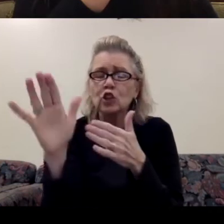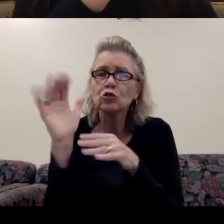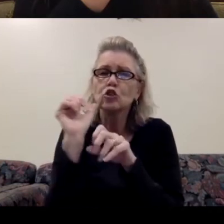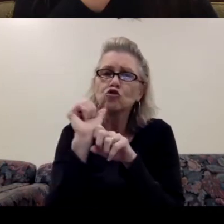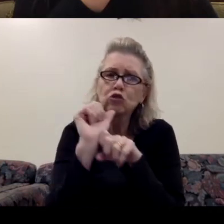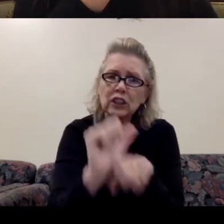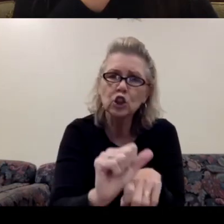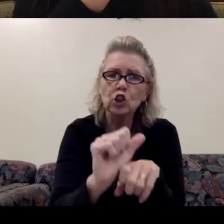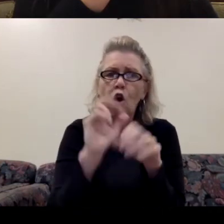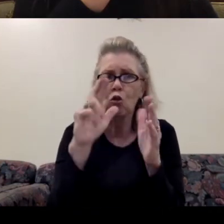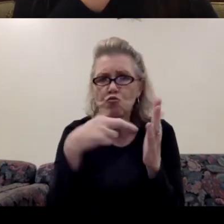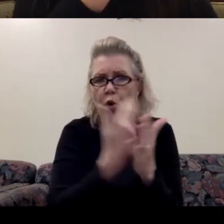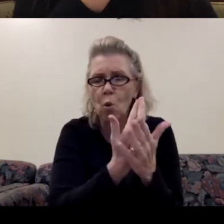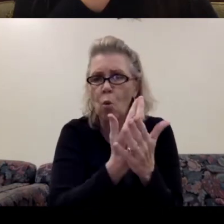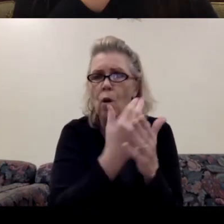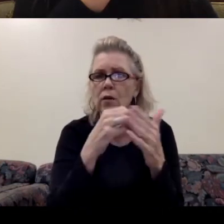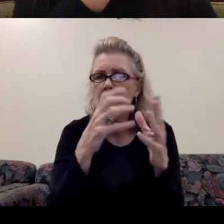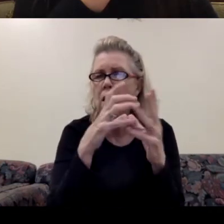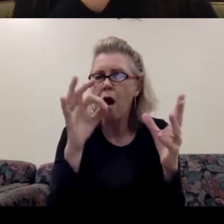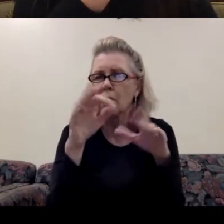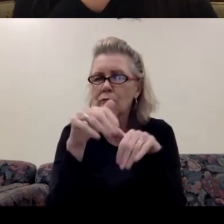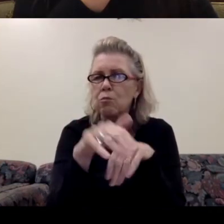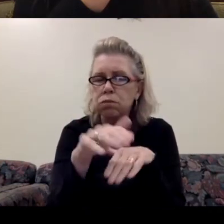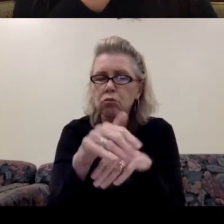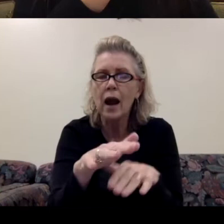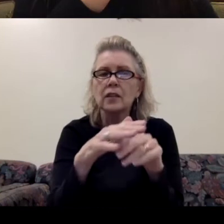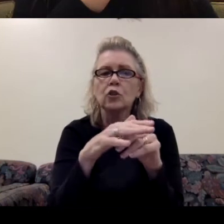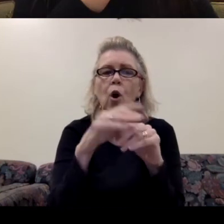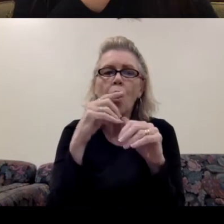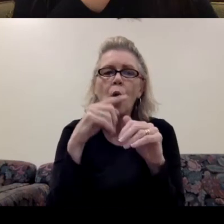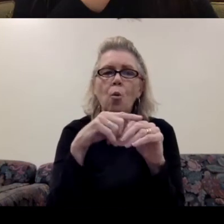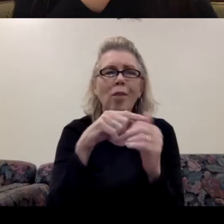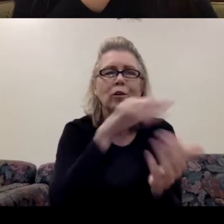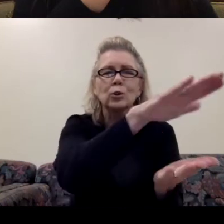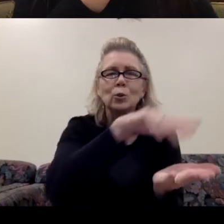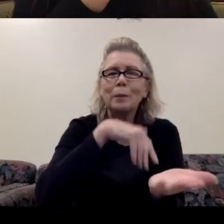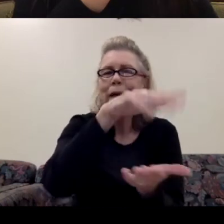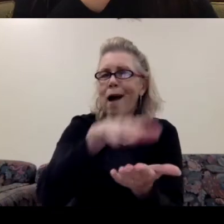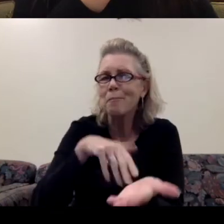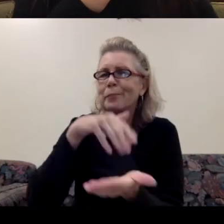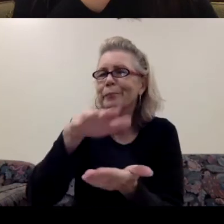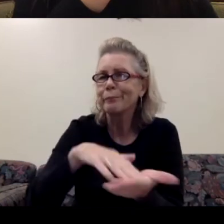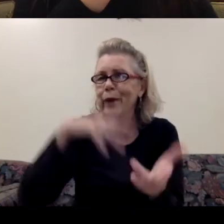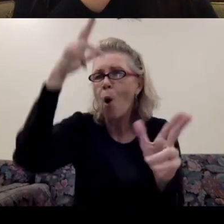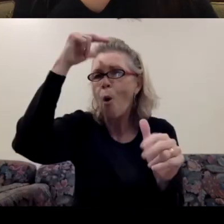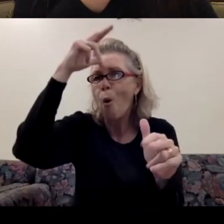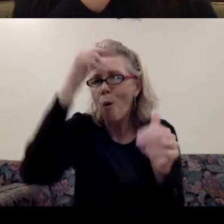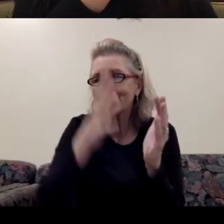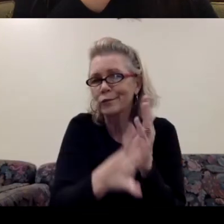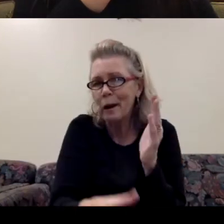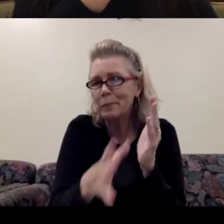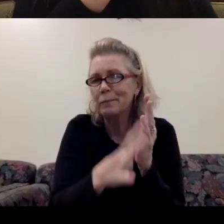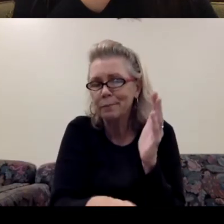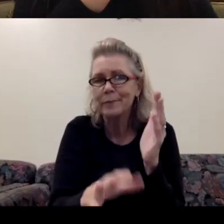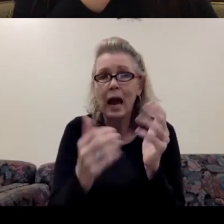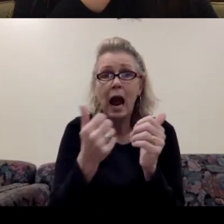role in a lot of parades was sweeping up the horse droppings like everybody else is very erect